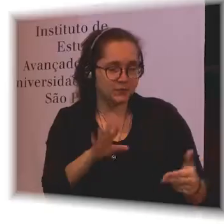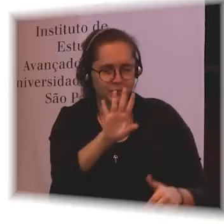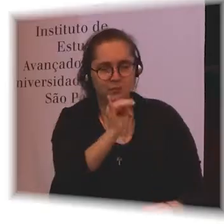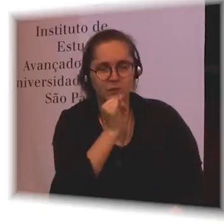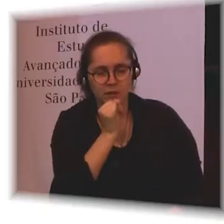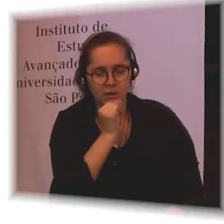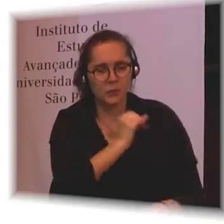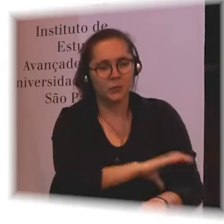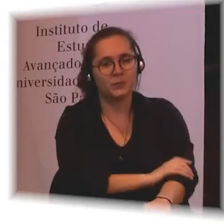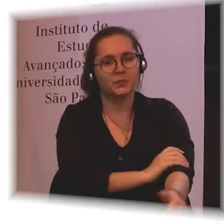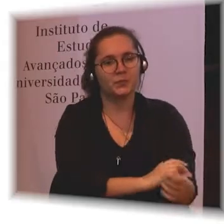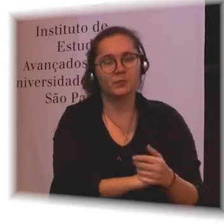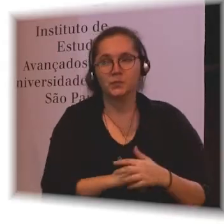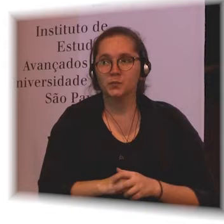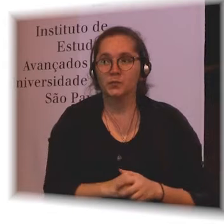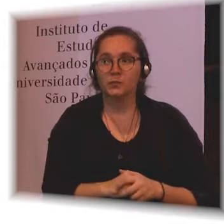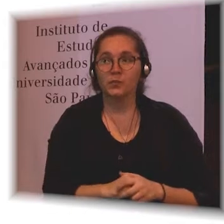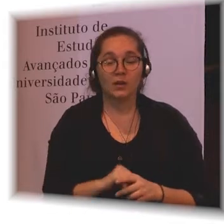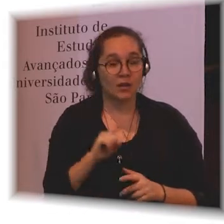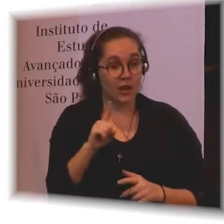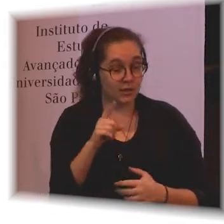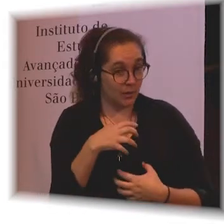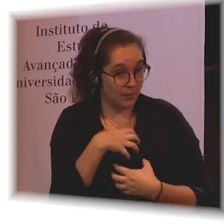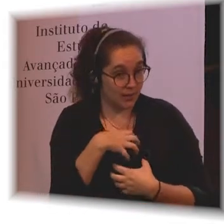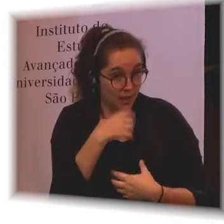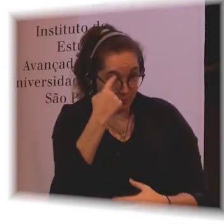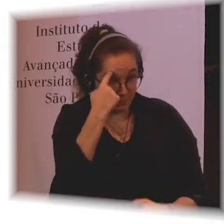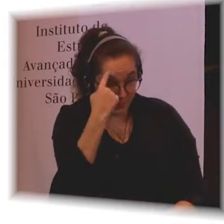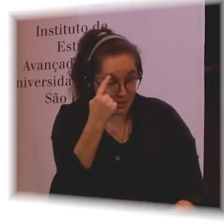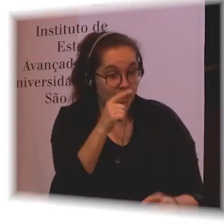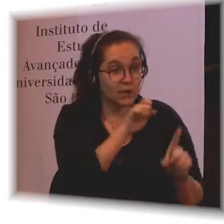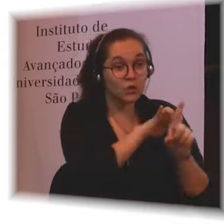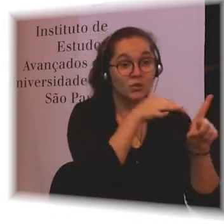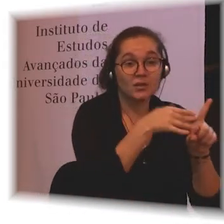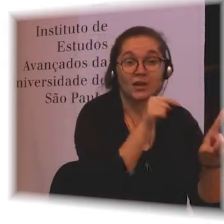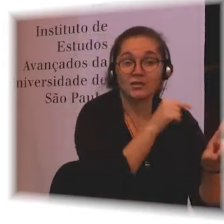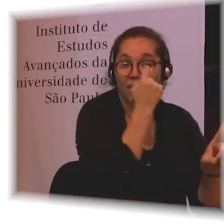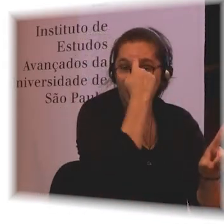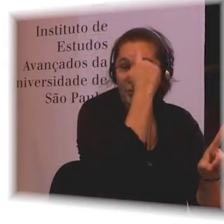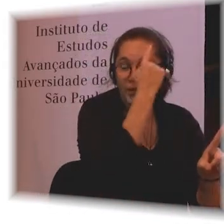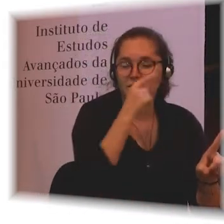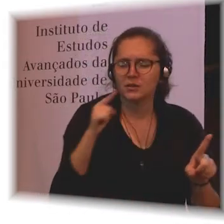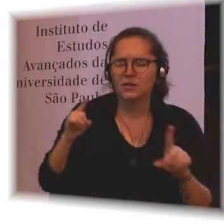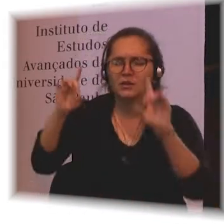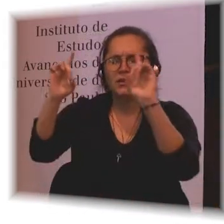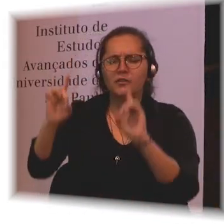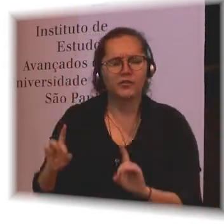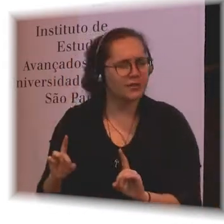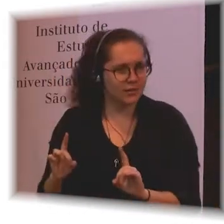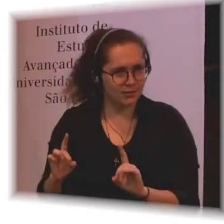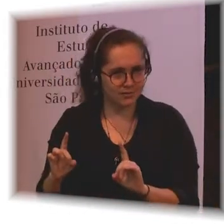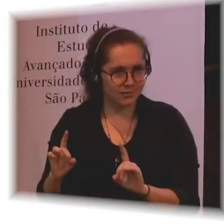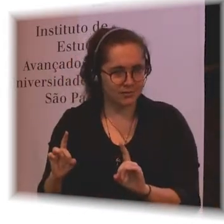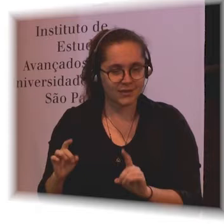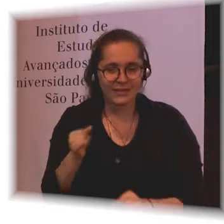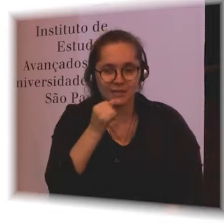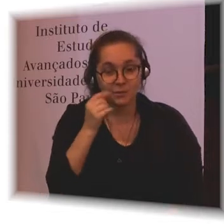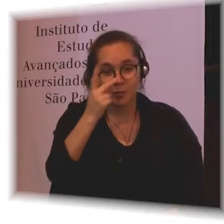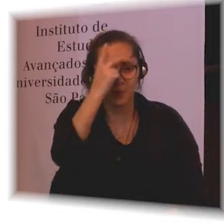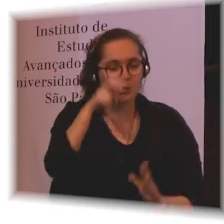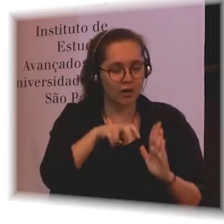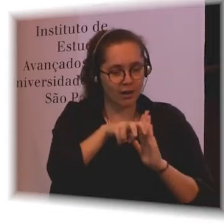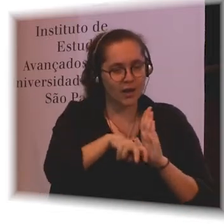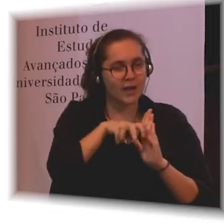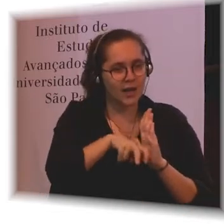the social model of thinking about disability. So the difference between somebody who is a wheelchair user being able to work in the one building